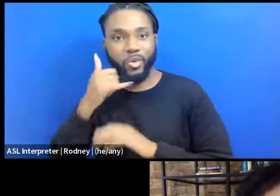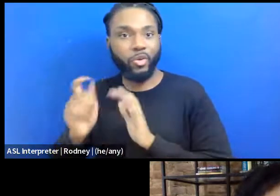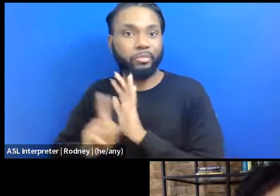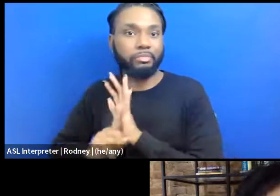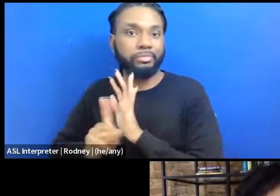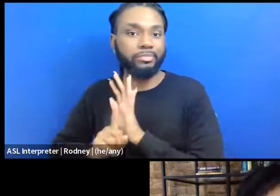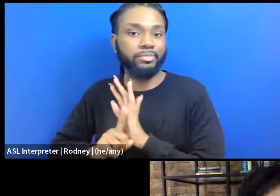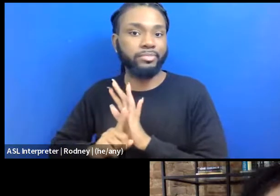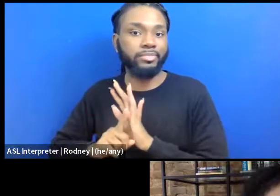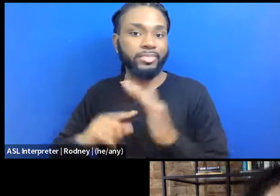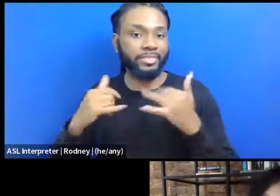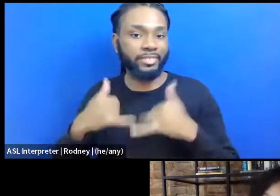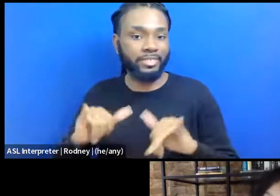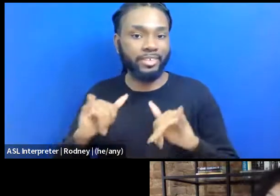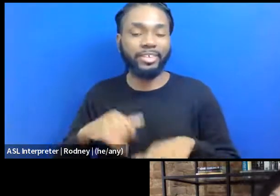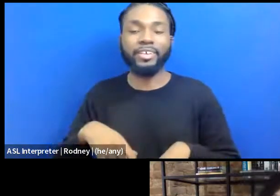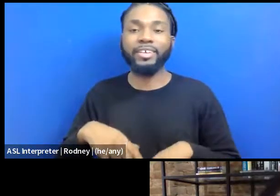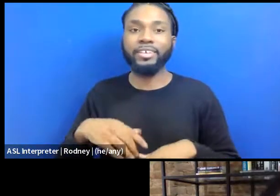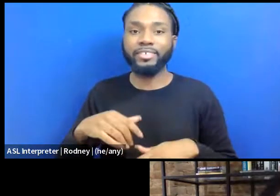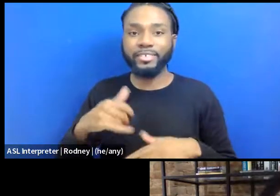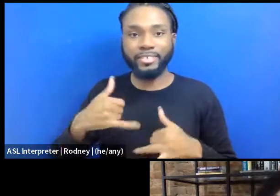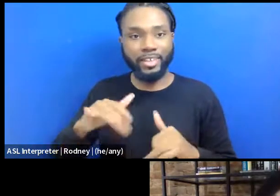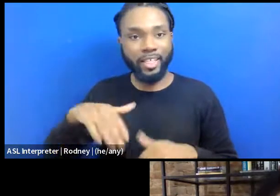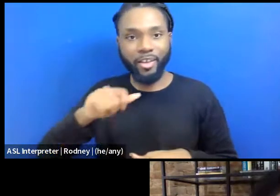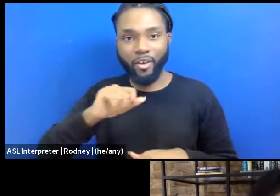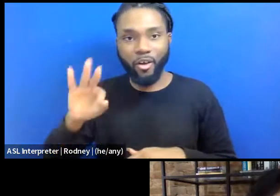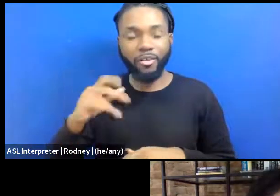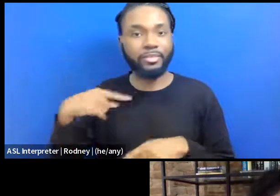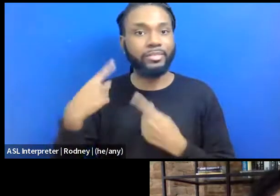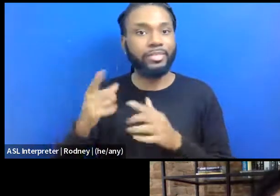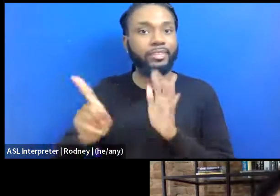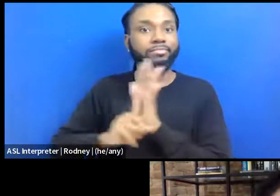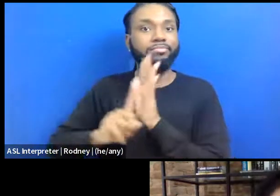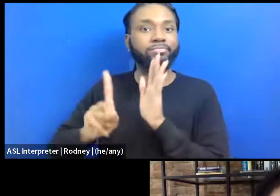not believing in the off, but it's been going off today. Anyway,